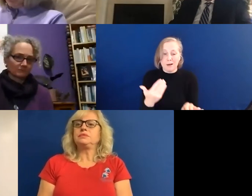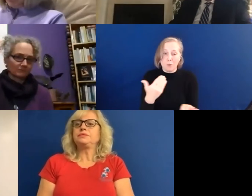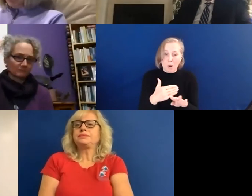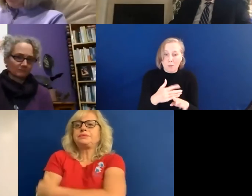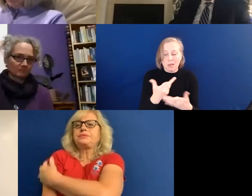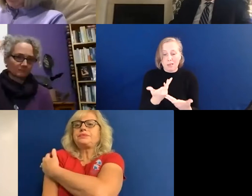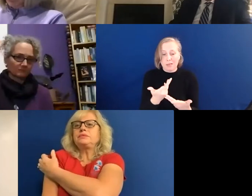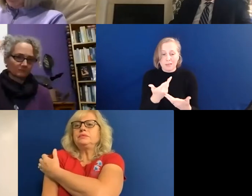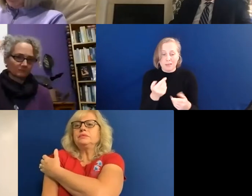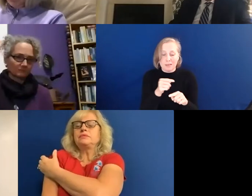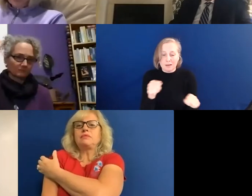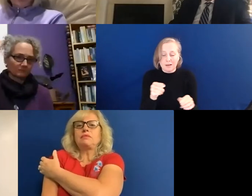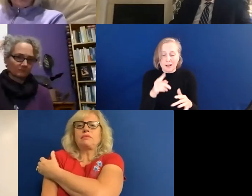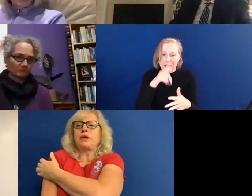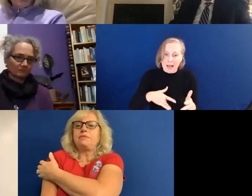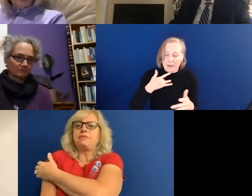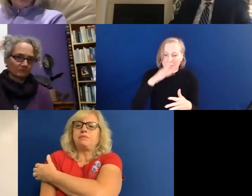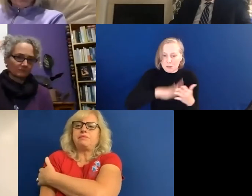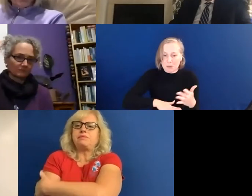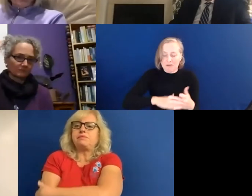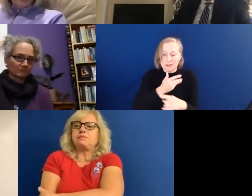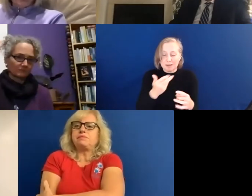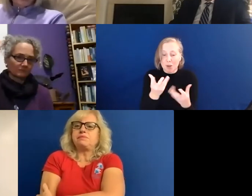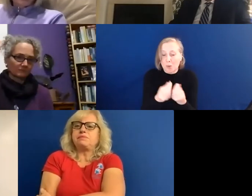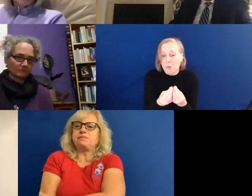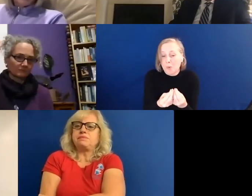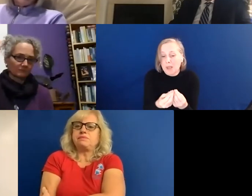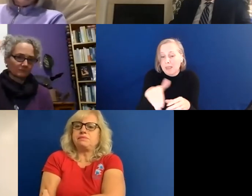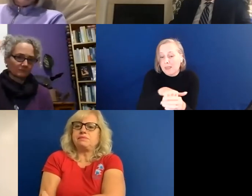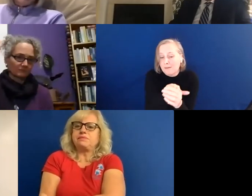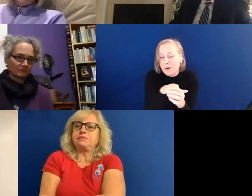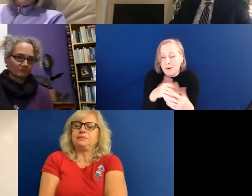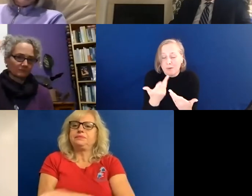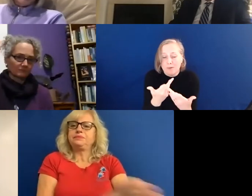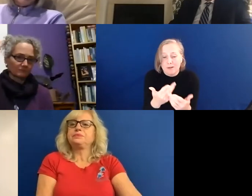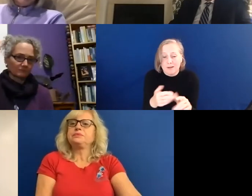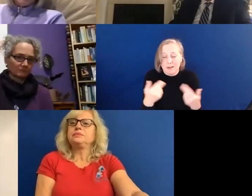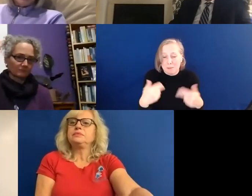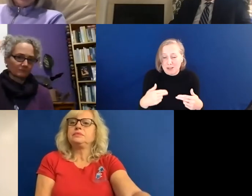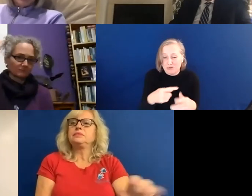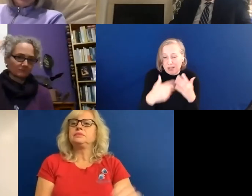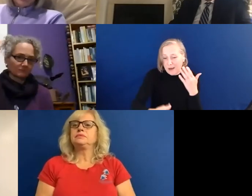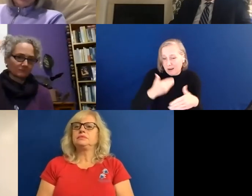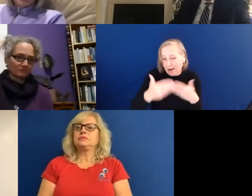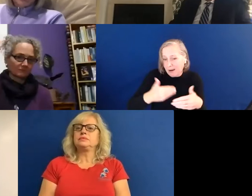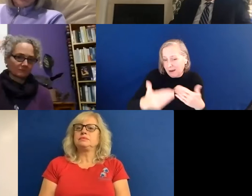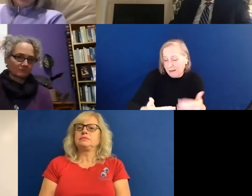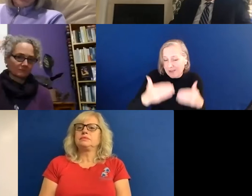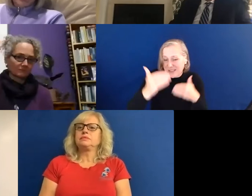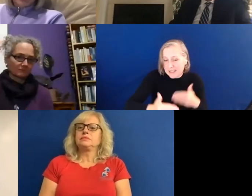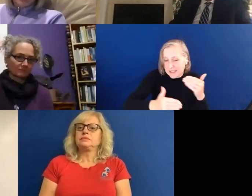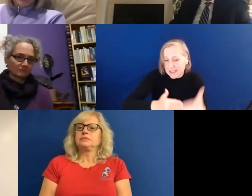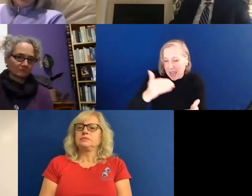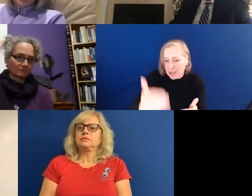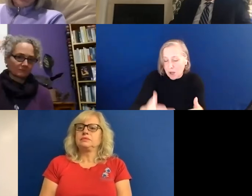involving such lived experience is, with such involvement operating and mandatory at every stage and in every aspect of such